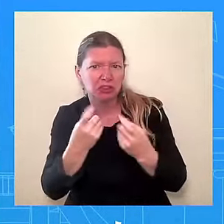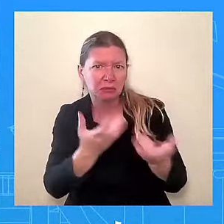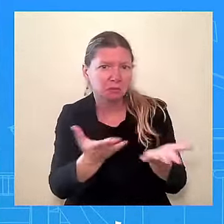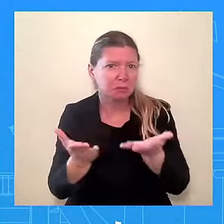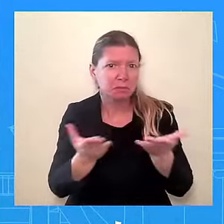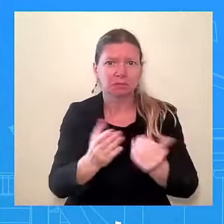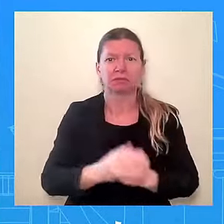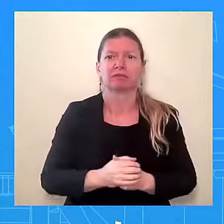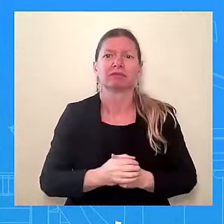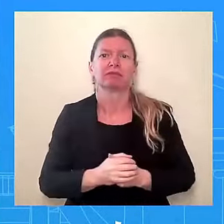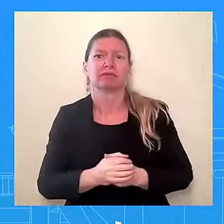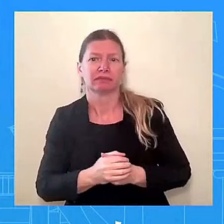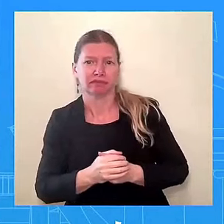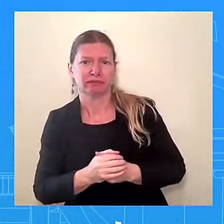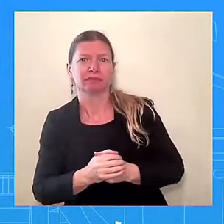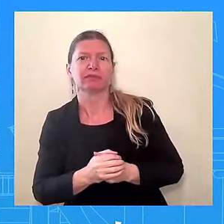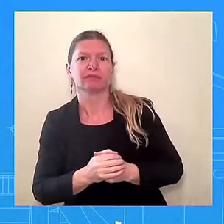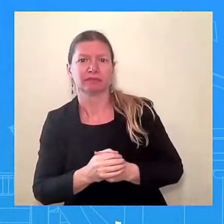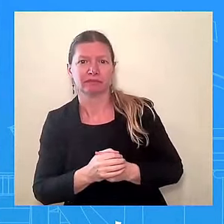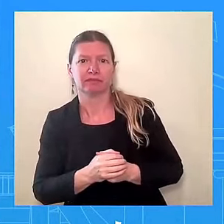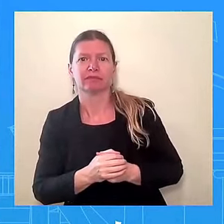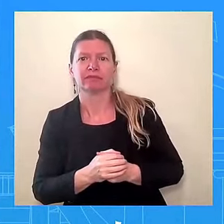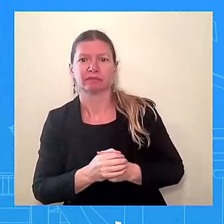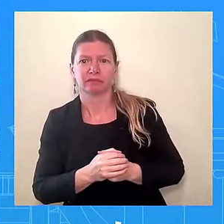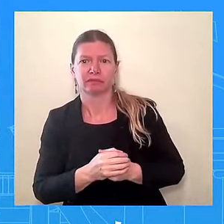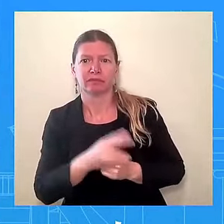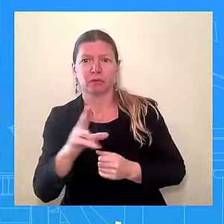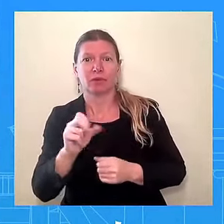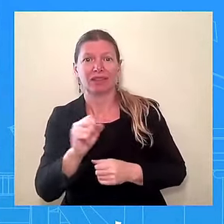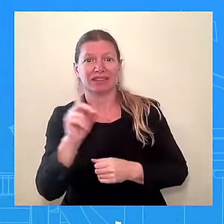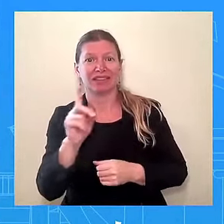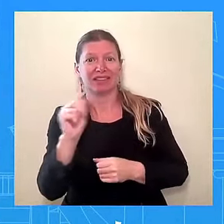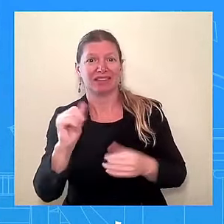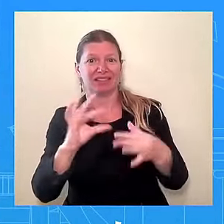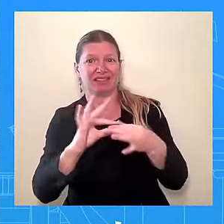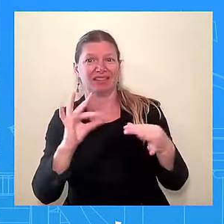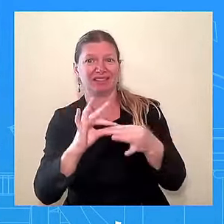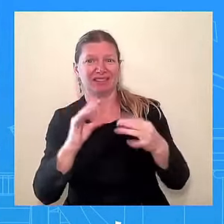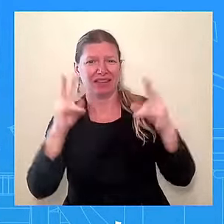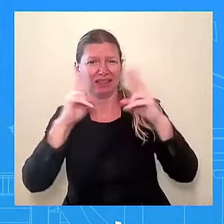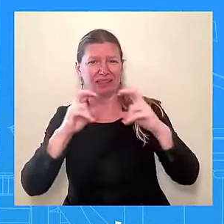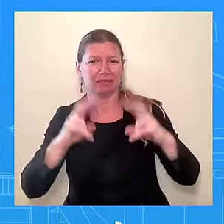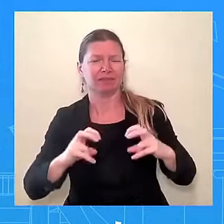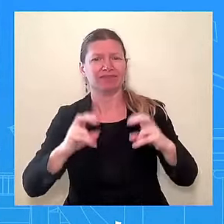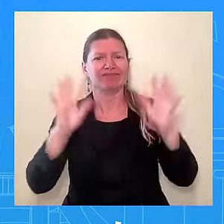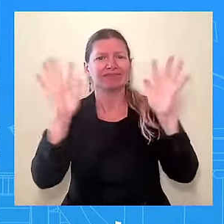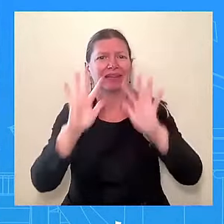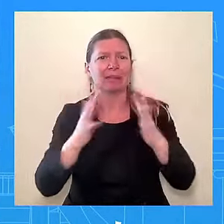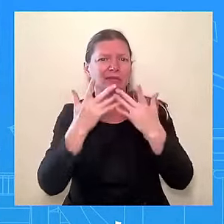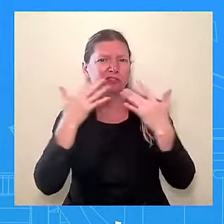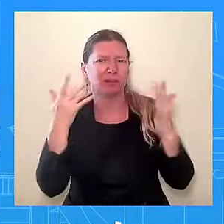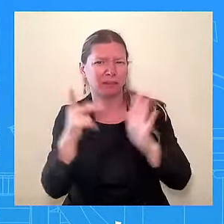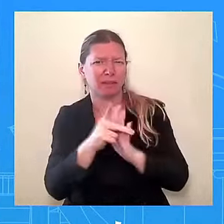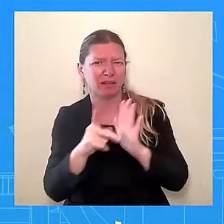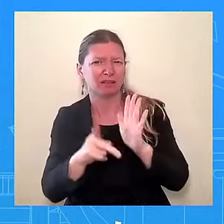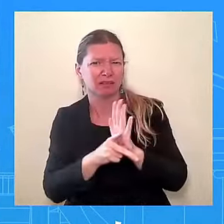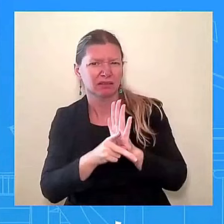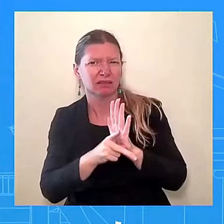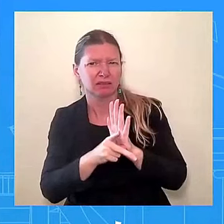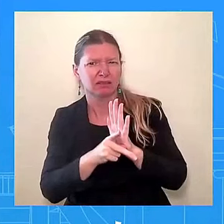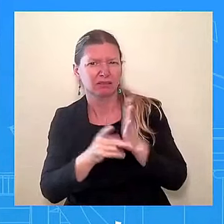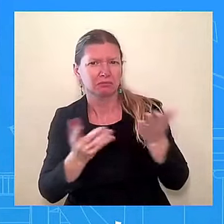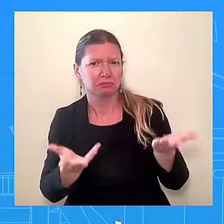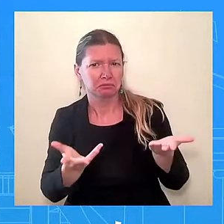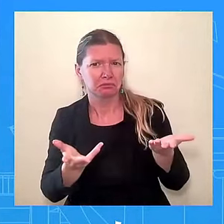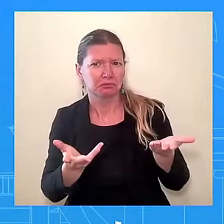comment period on climate-friendly, the assessment of climate-friendly policies. I realize that's not what you're here to talk about today, but it is about a month since